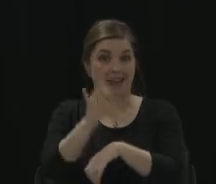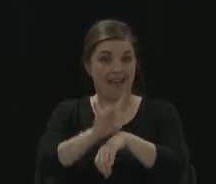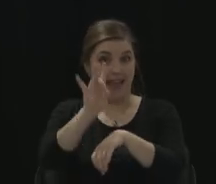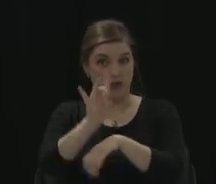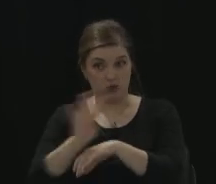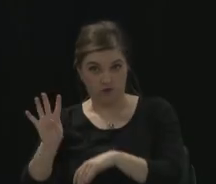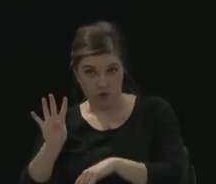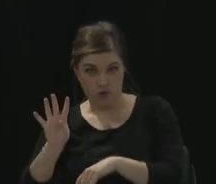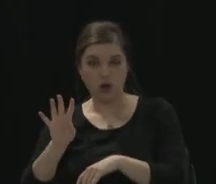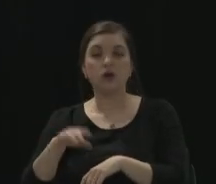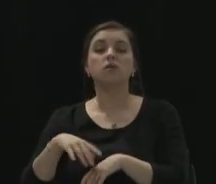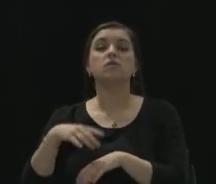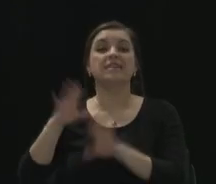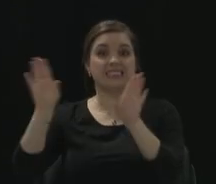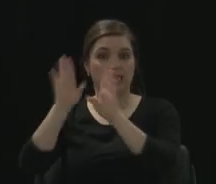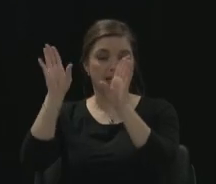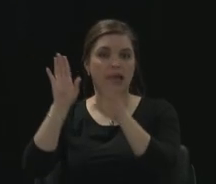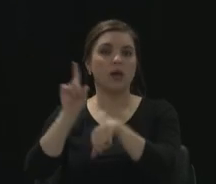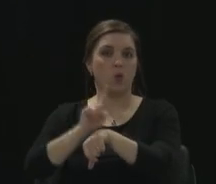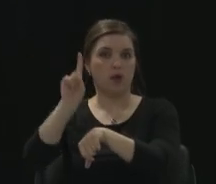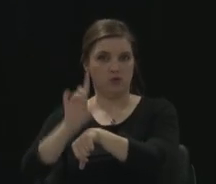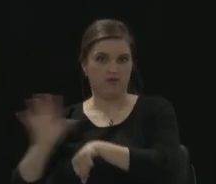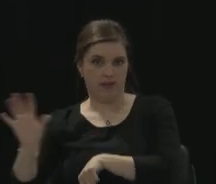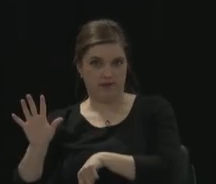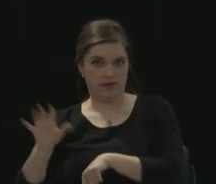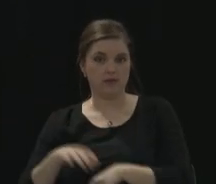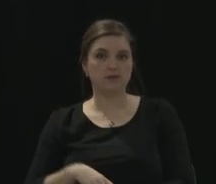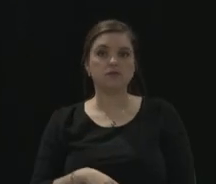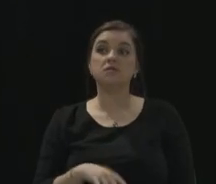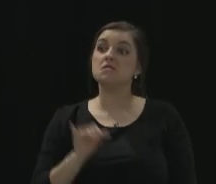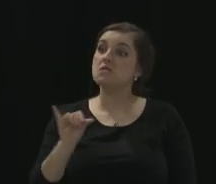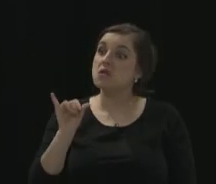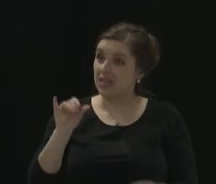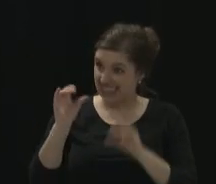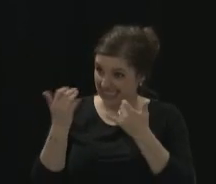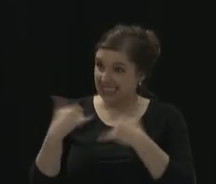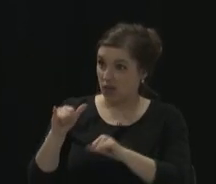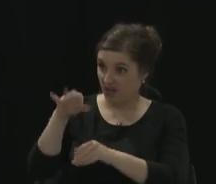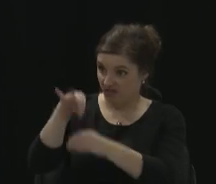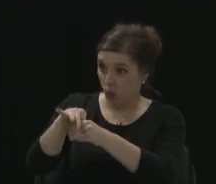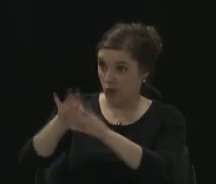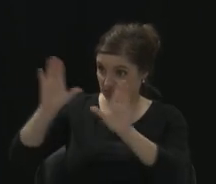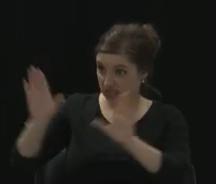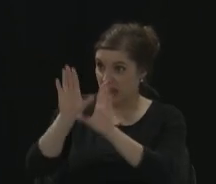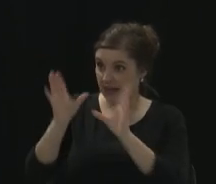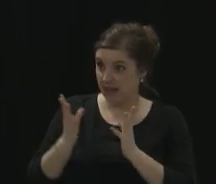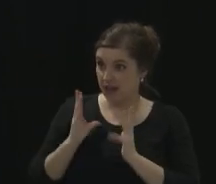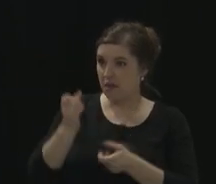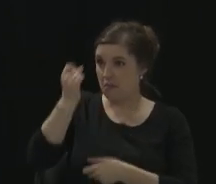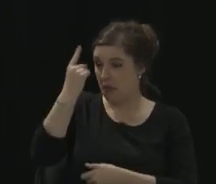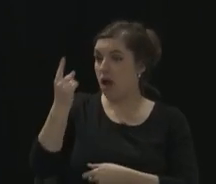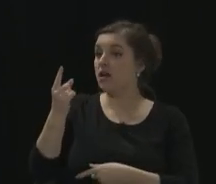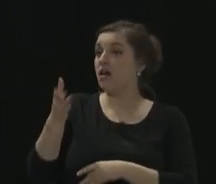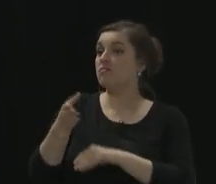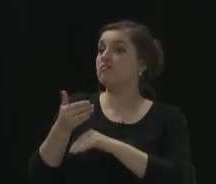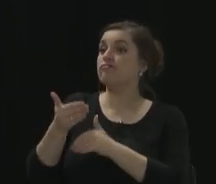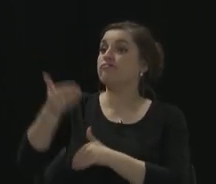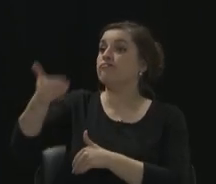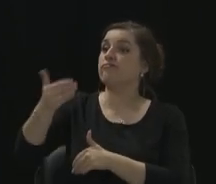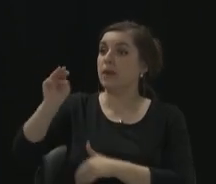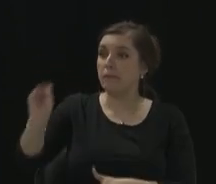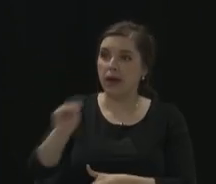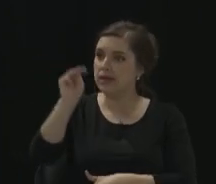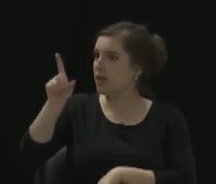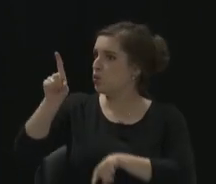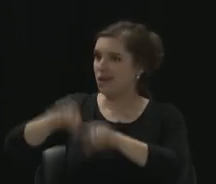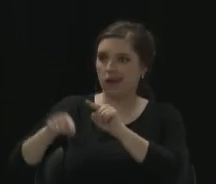5 on Sunday. So you can still vote on Sunday, but the Monday is no longer a day that you can vote at